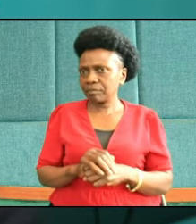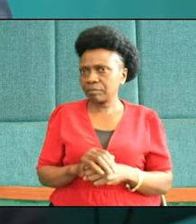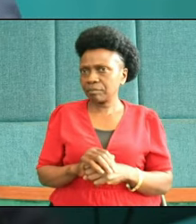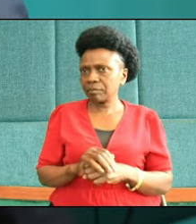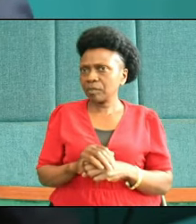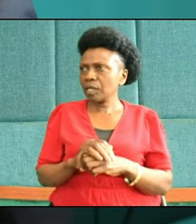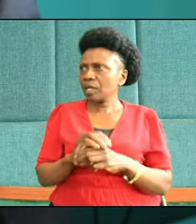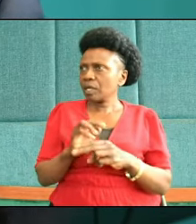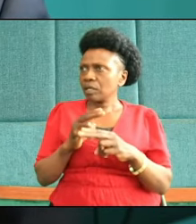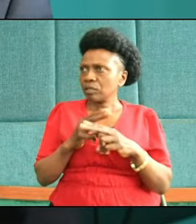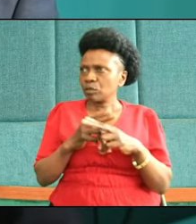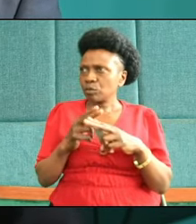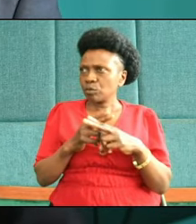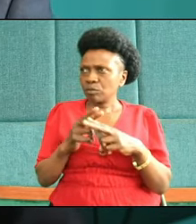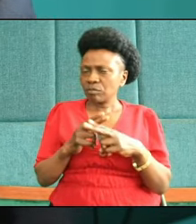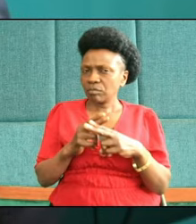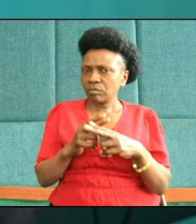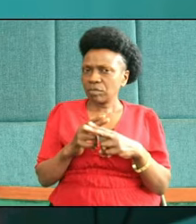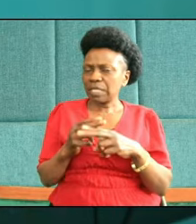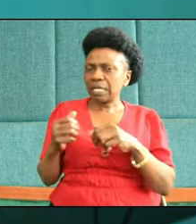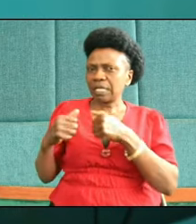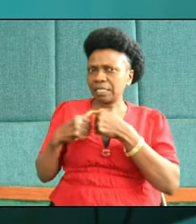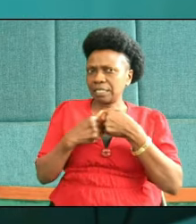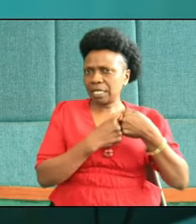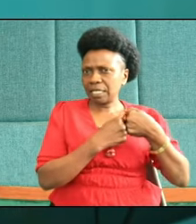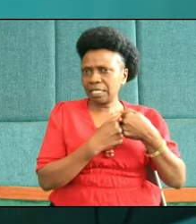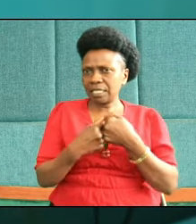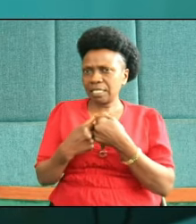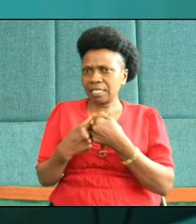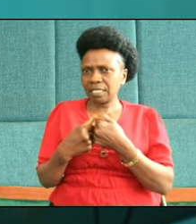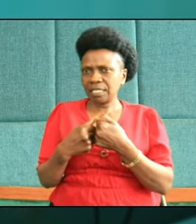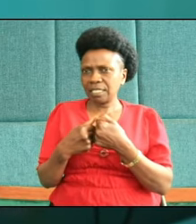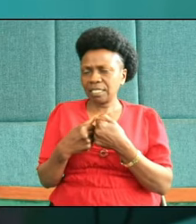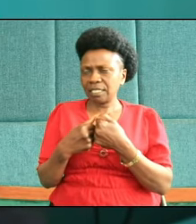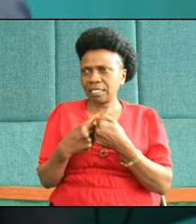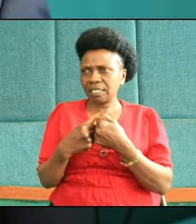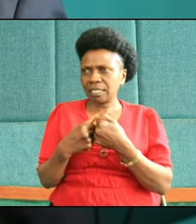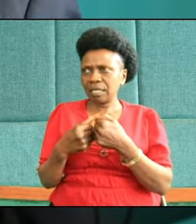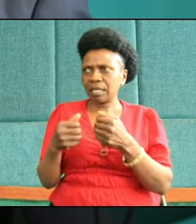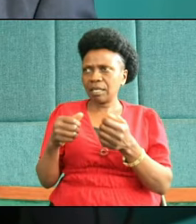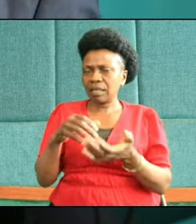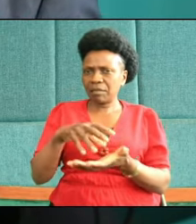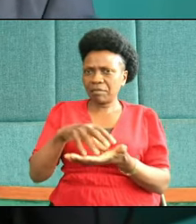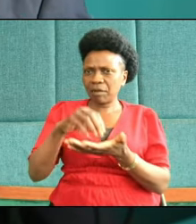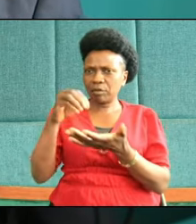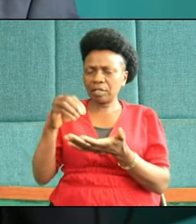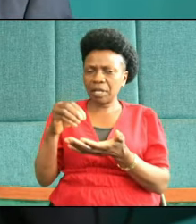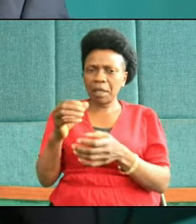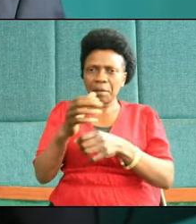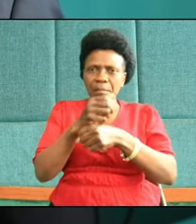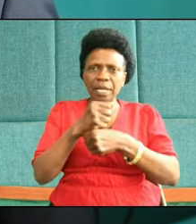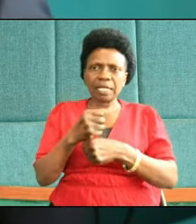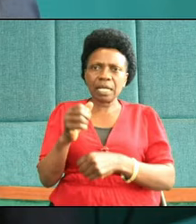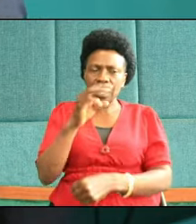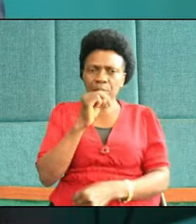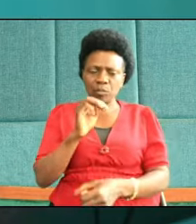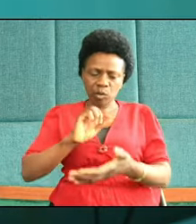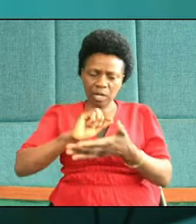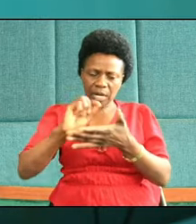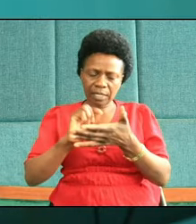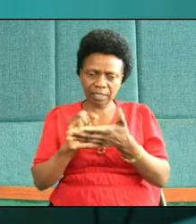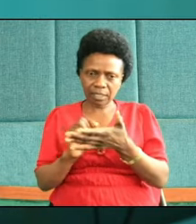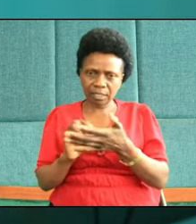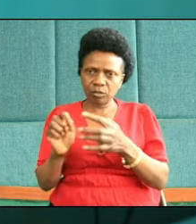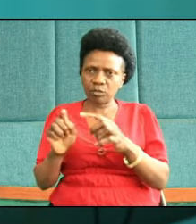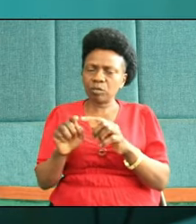doctrinal and cultural challenges rocked this small growing church at Corinth. Remember this